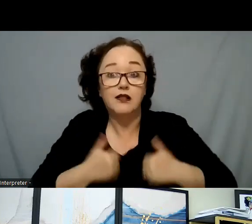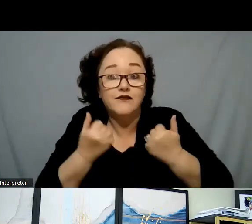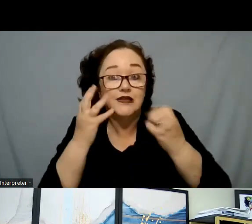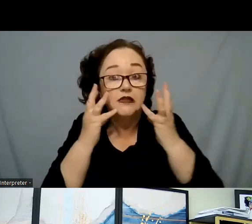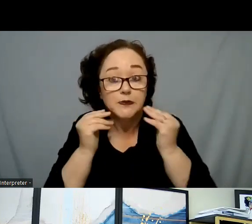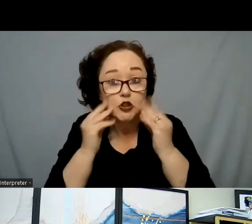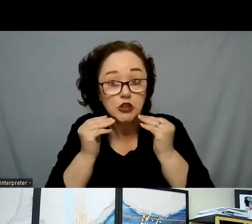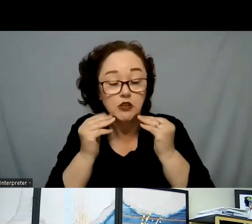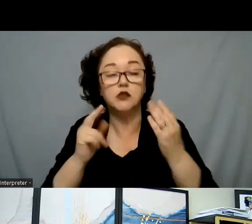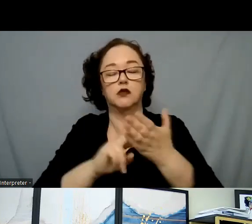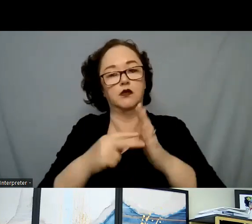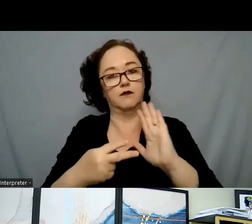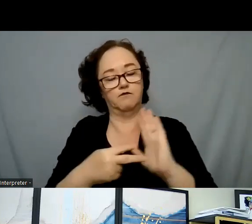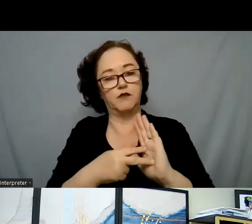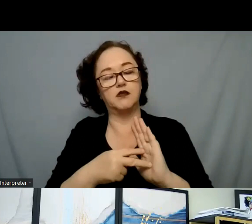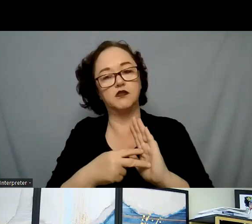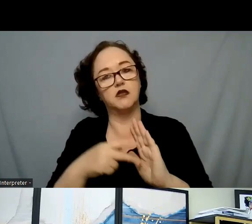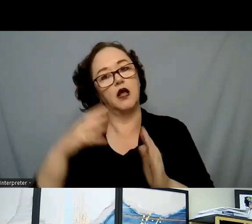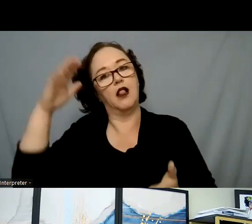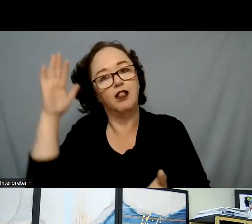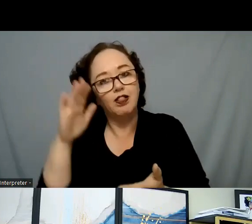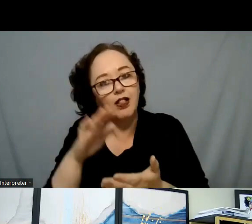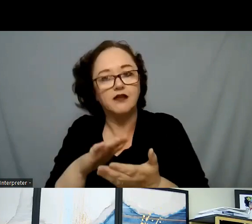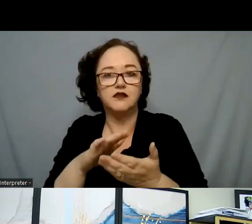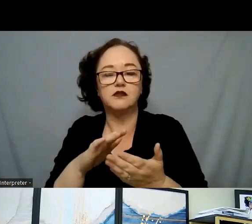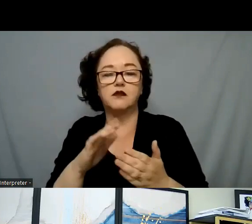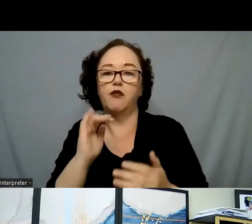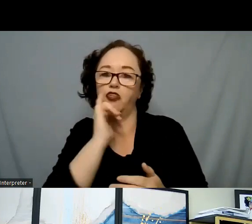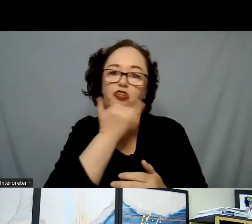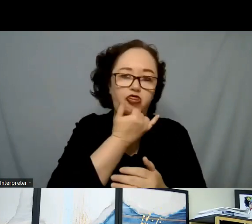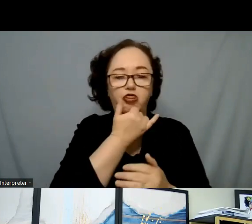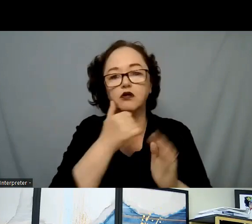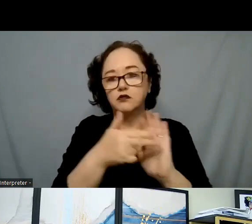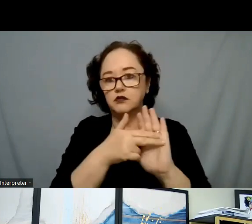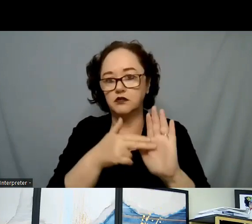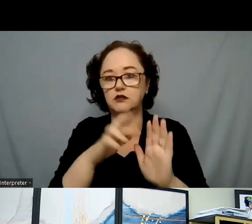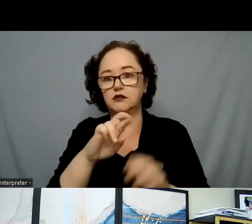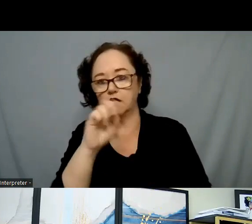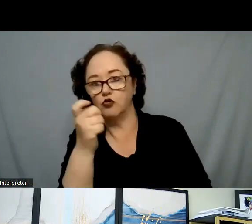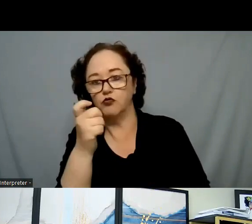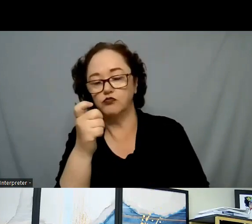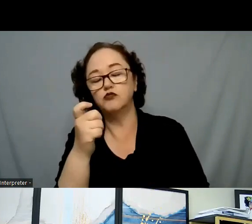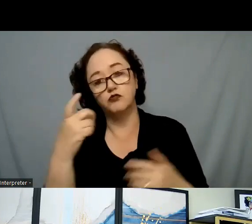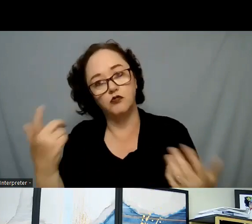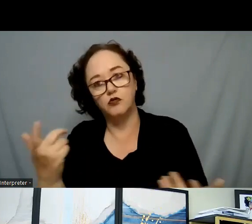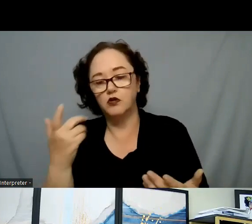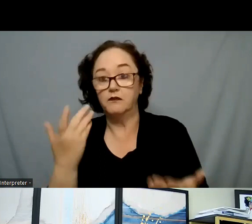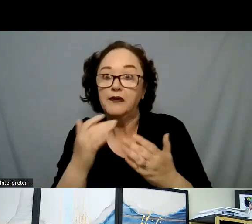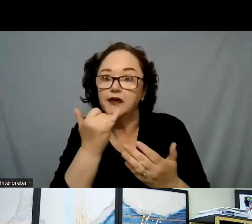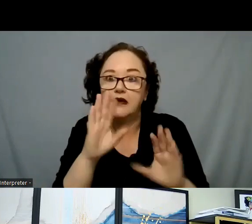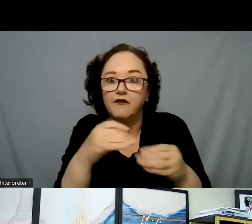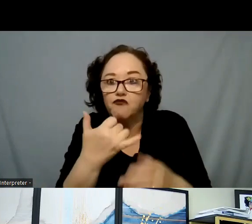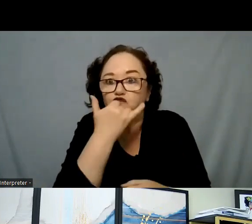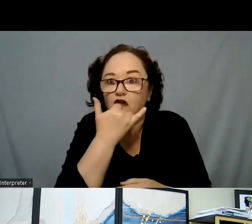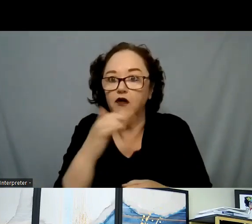opportunities for us to misdiagnose, over-diagnose, and in some ways, under-diagnose. So, for years, the data